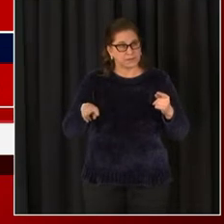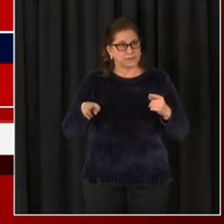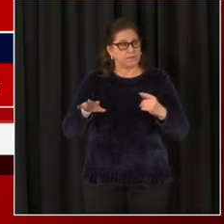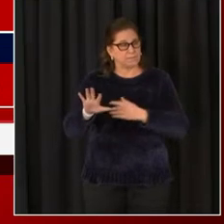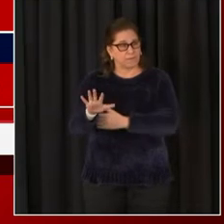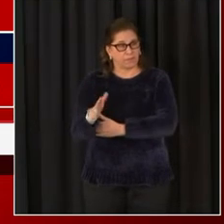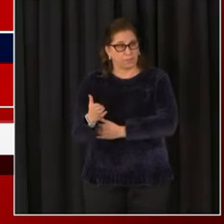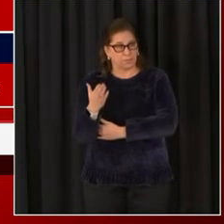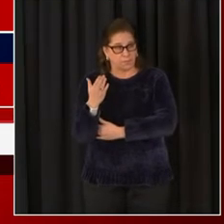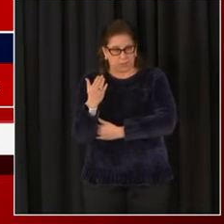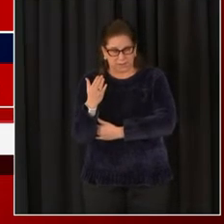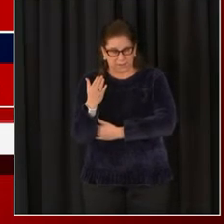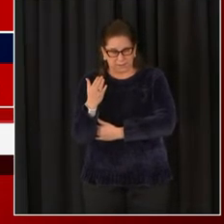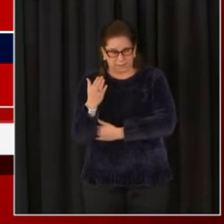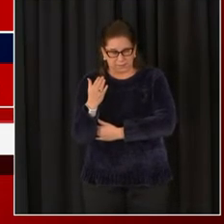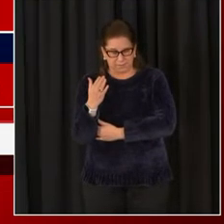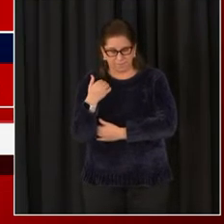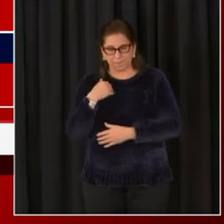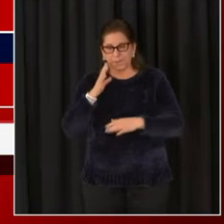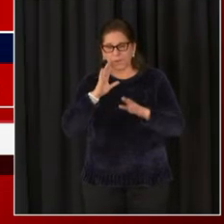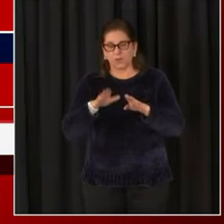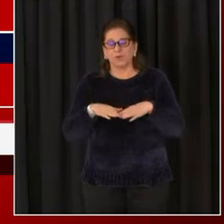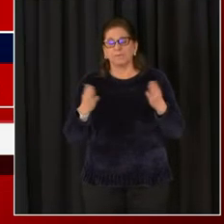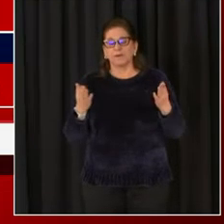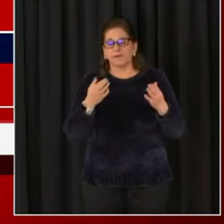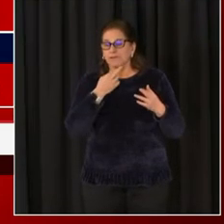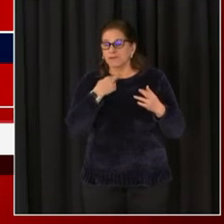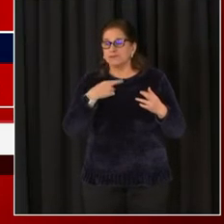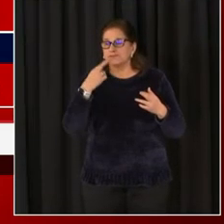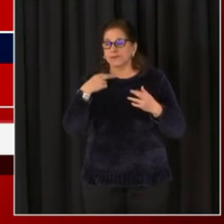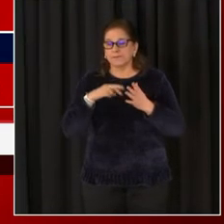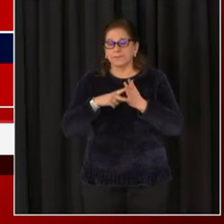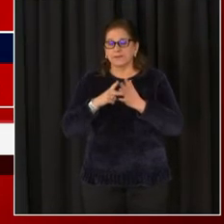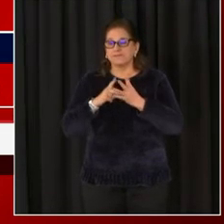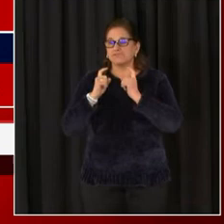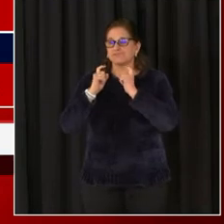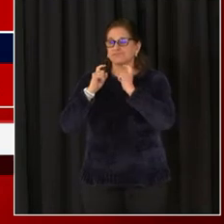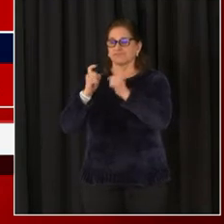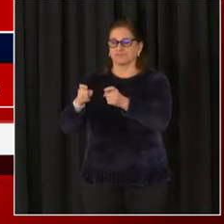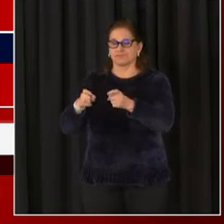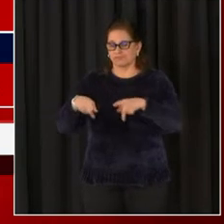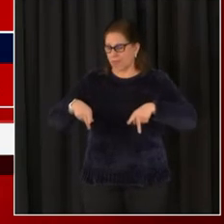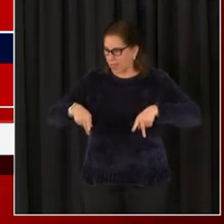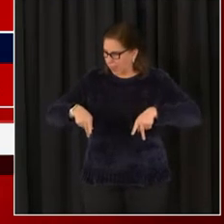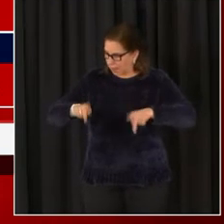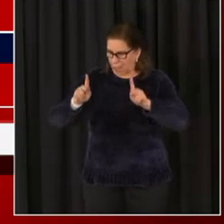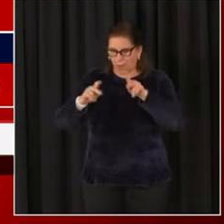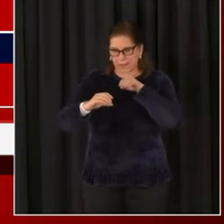can allow indoor dining as long as capacity does not exceed 25 percent.